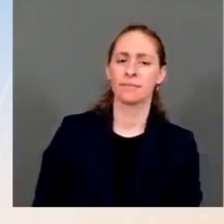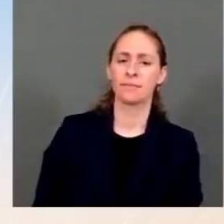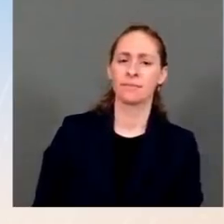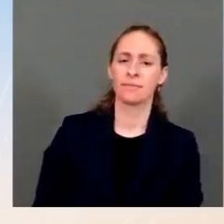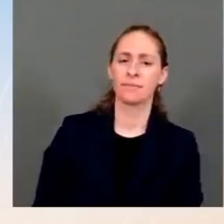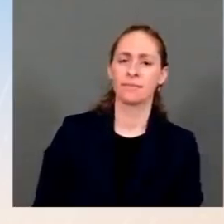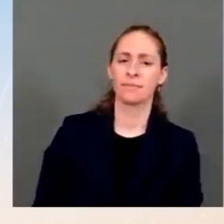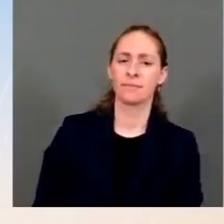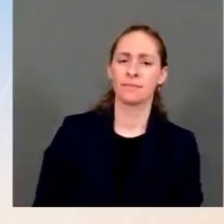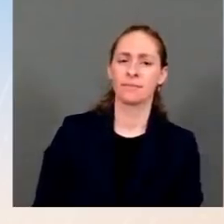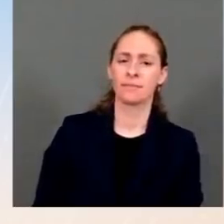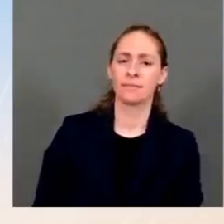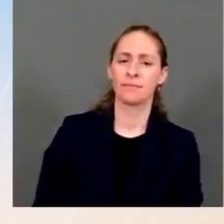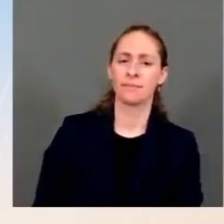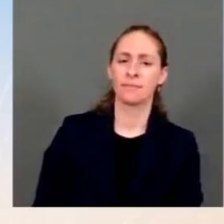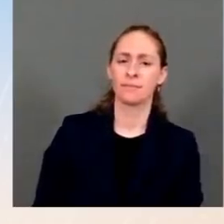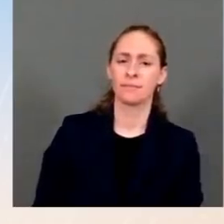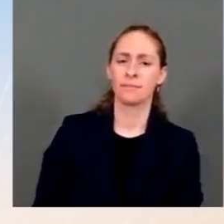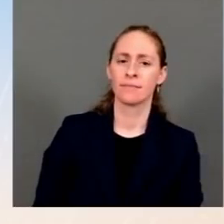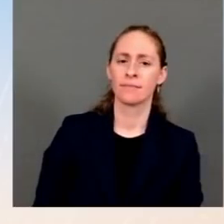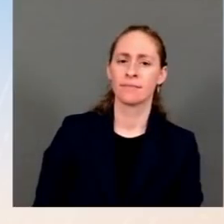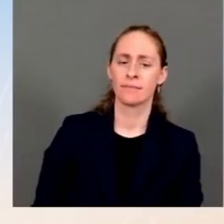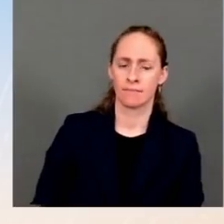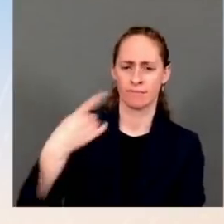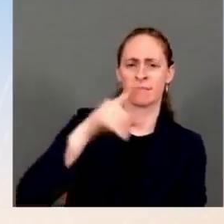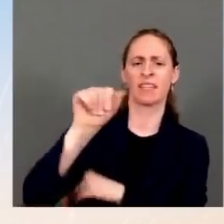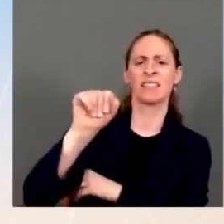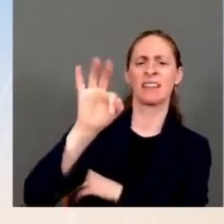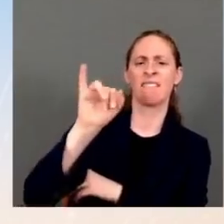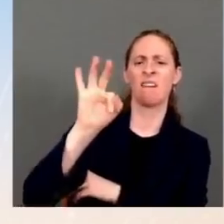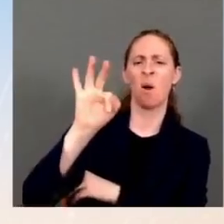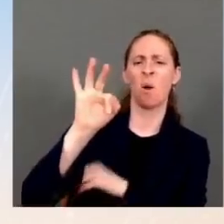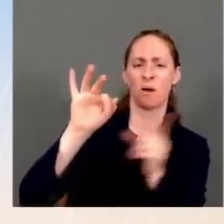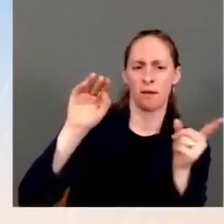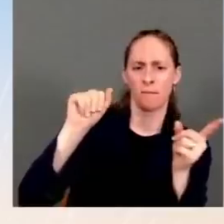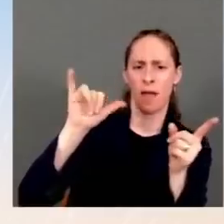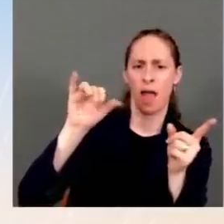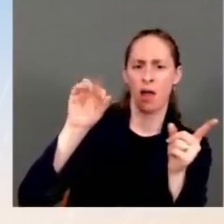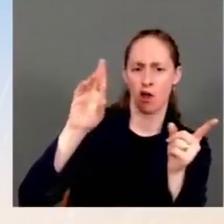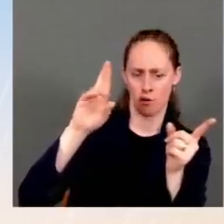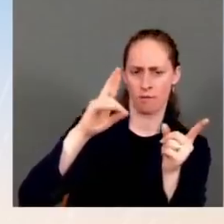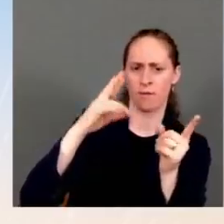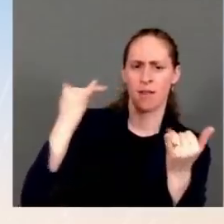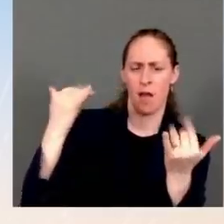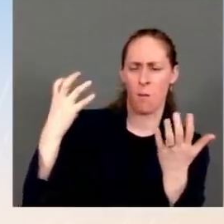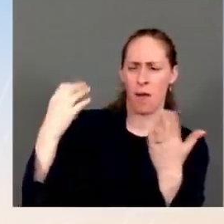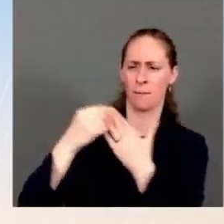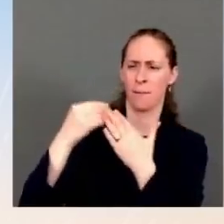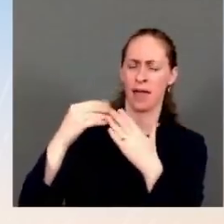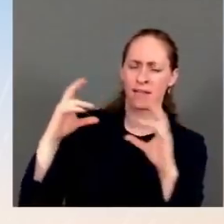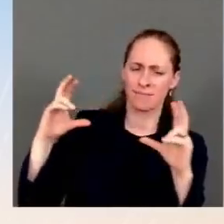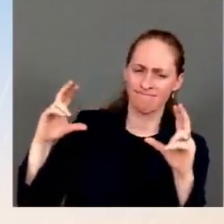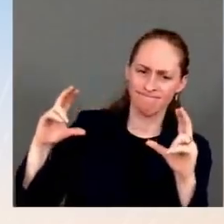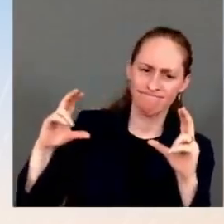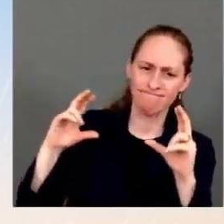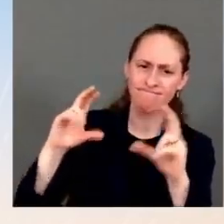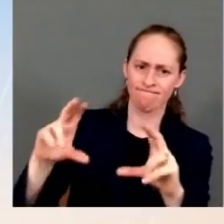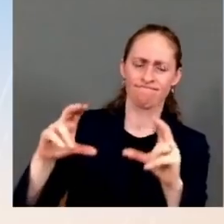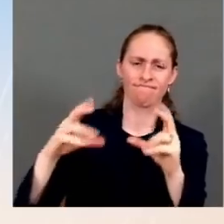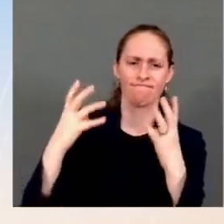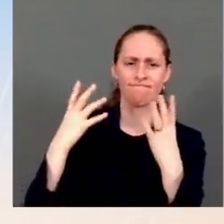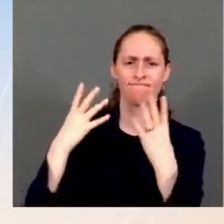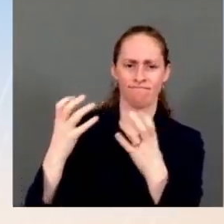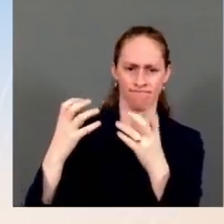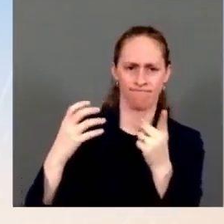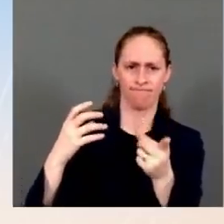it to reinvest in communities, crime went way up. So, would President Biden, as the leader of the Democratic Party, advise Democratic